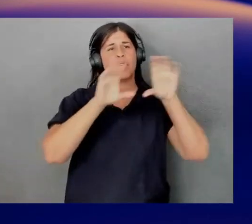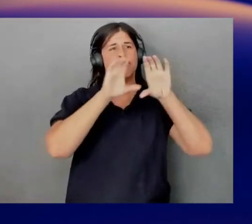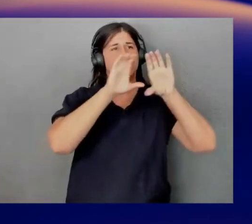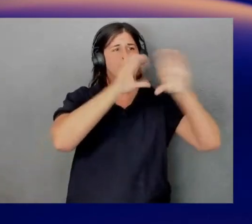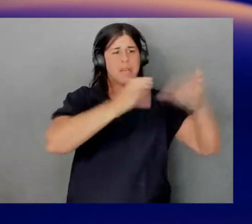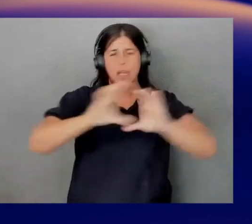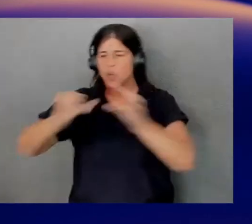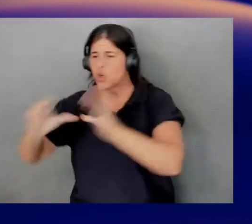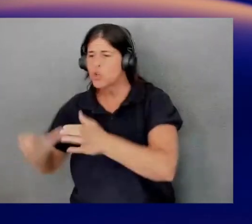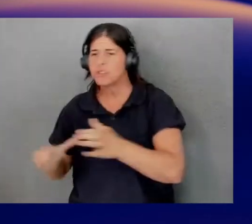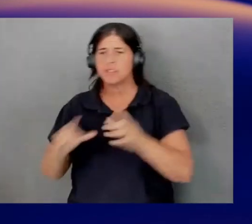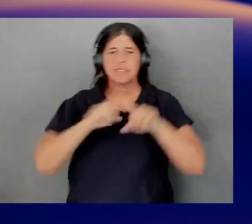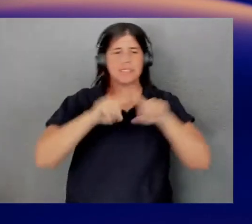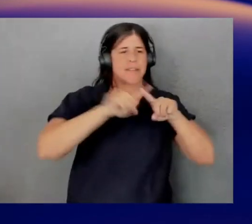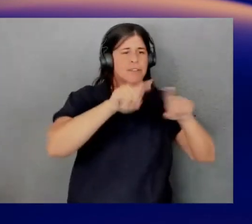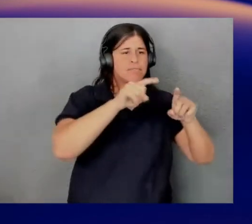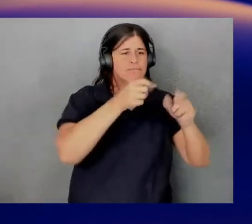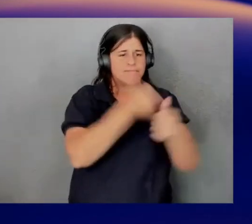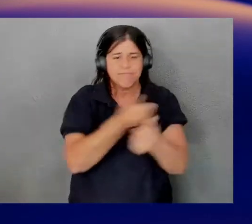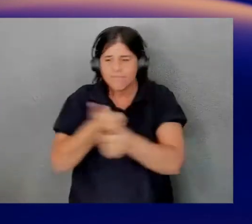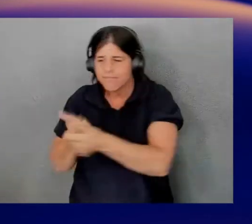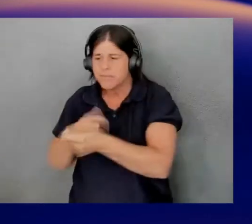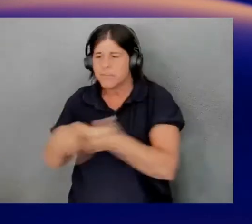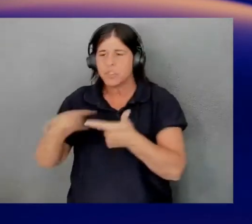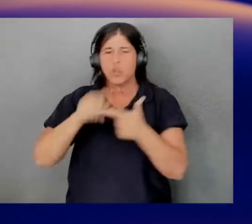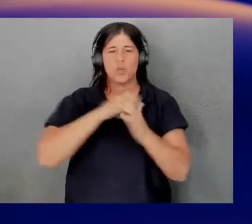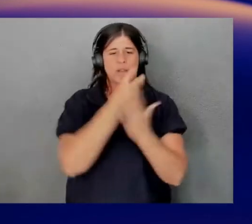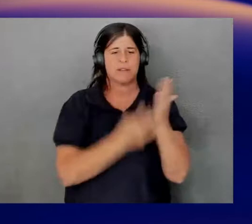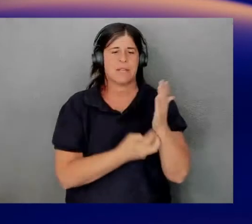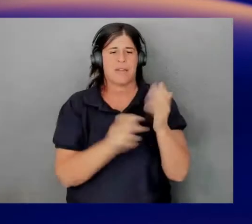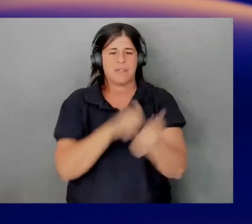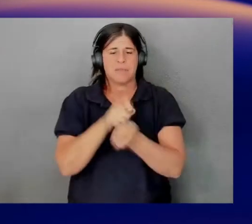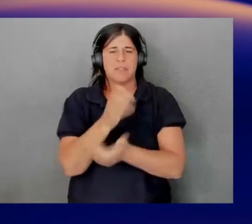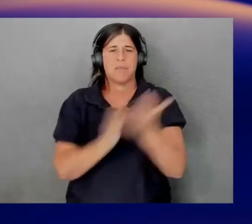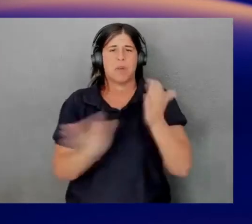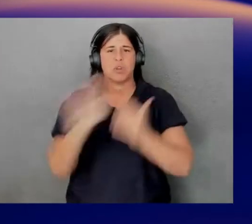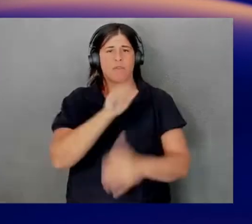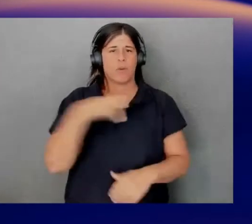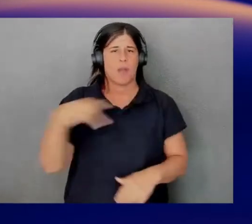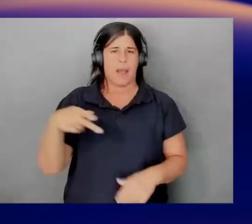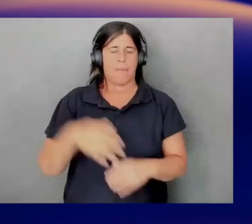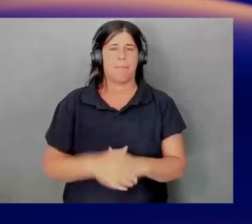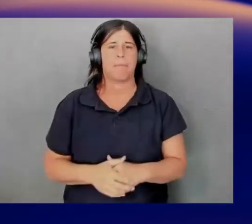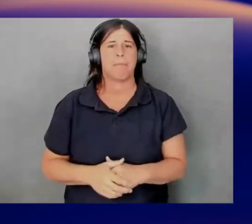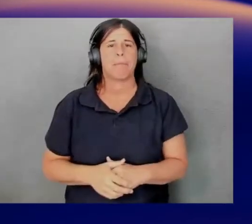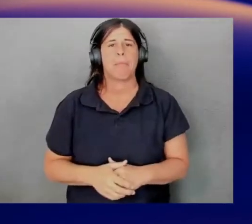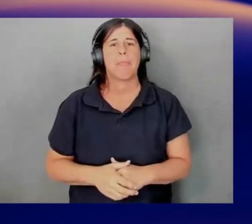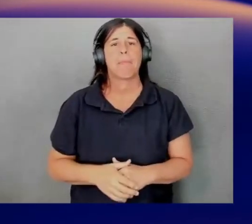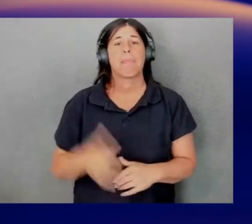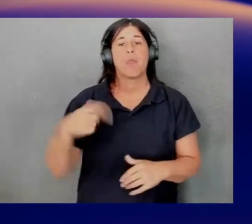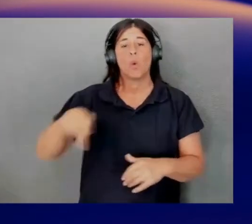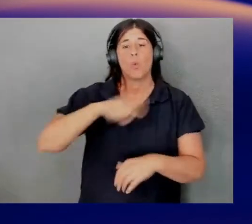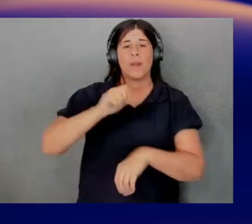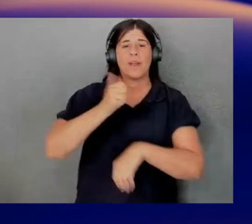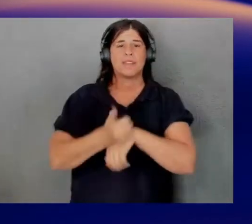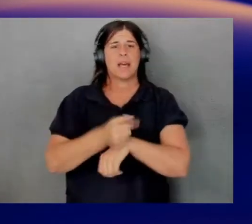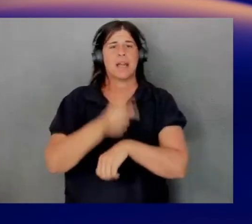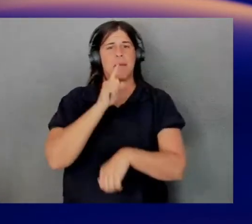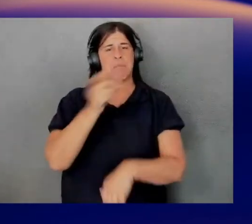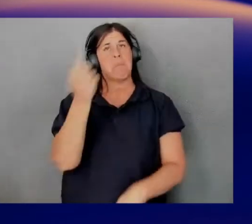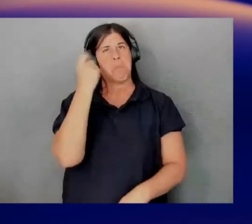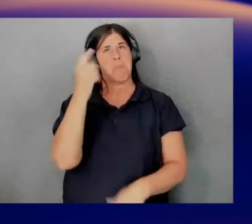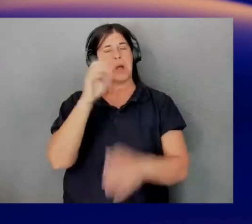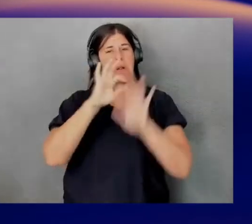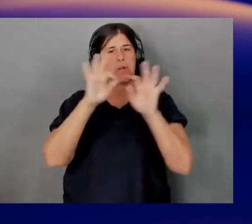help you to dive into specific parts of your application. And we've put these into a digestible format in the form of